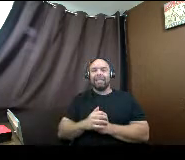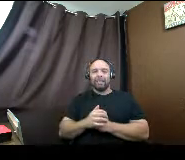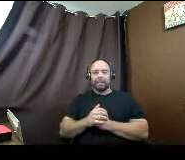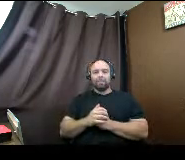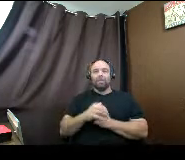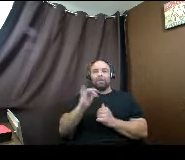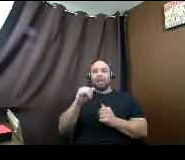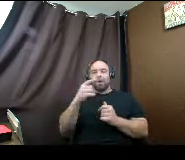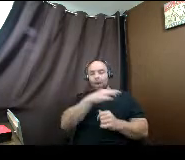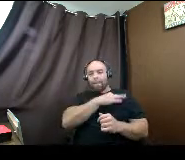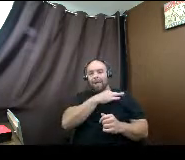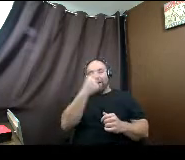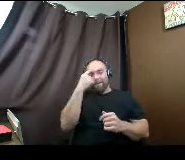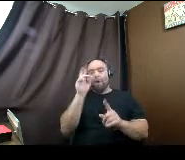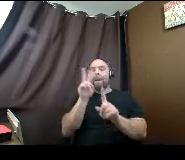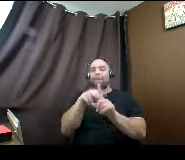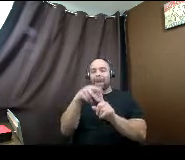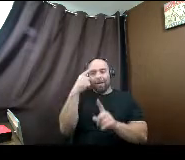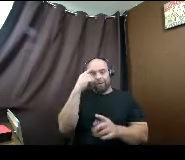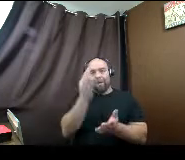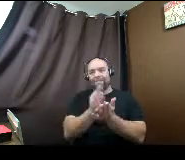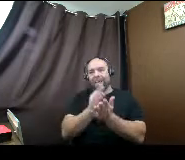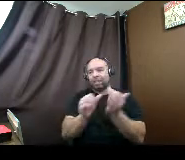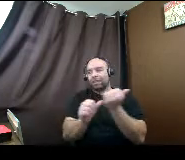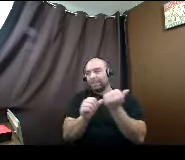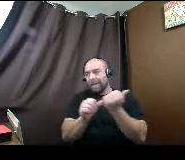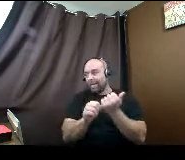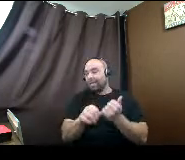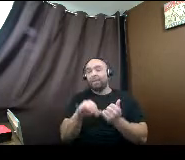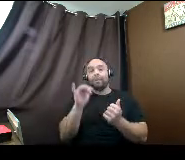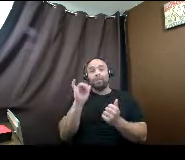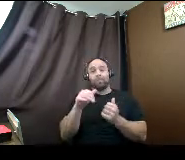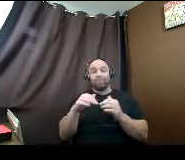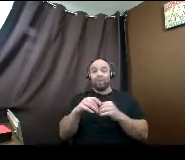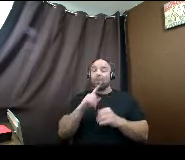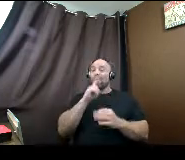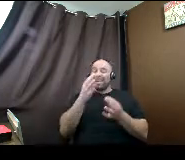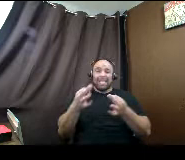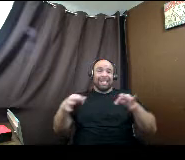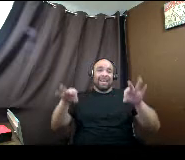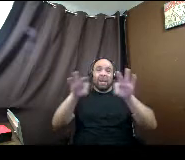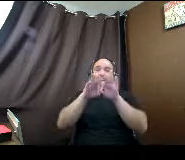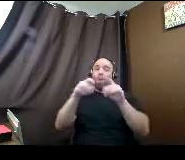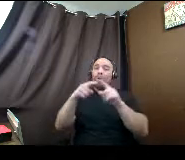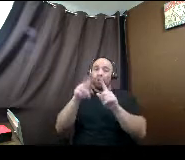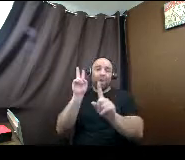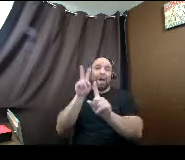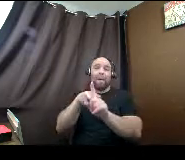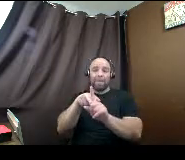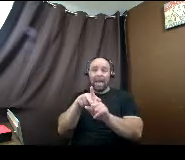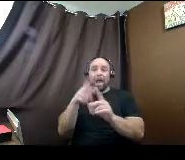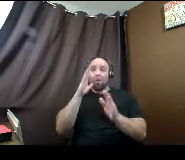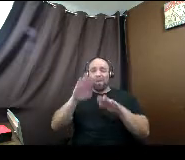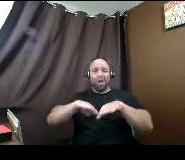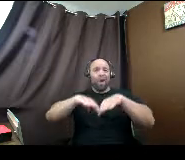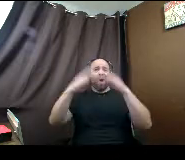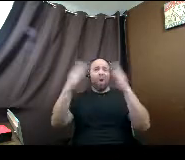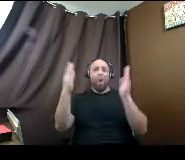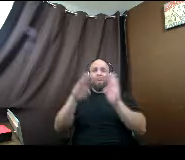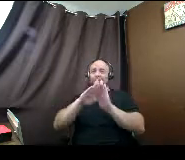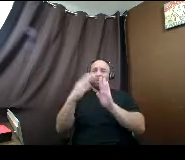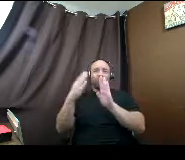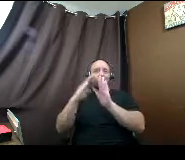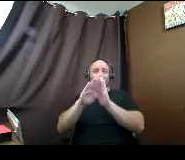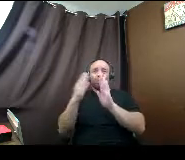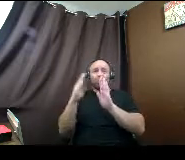for financial aid. Yeah, so bottom line, it's important just to apply because it opens the door for lots of other aid